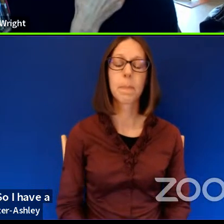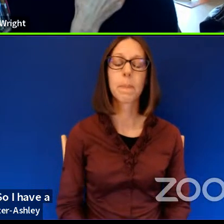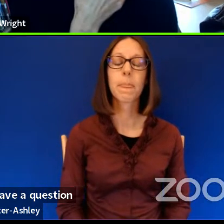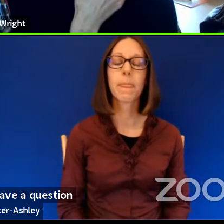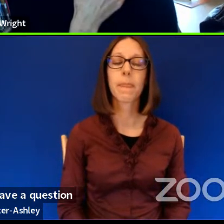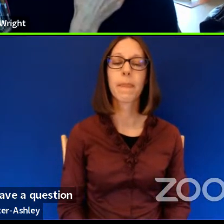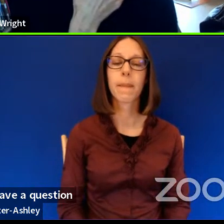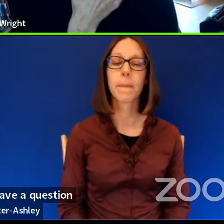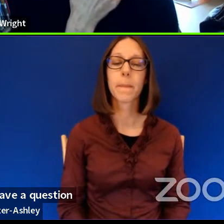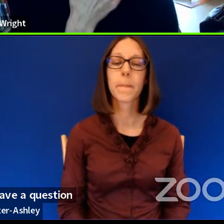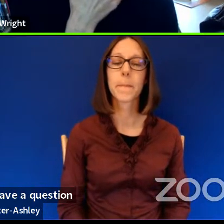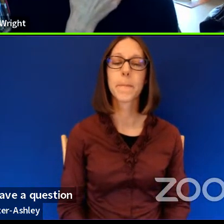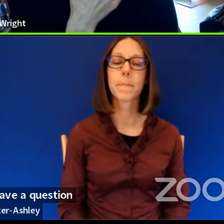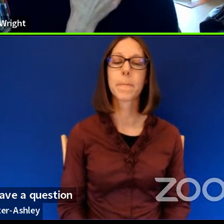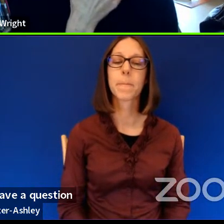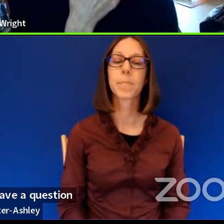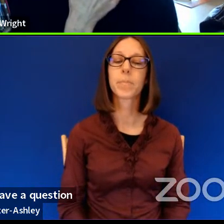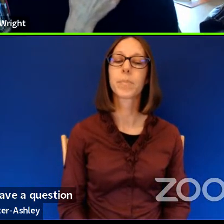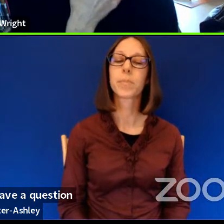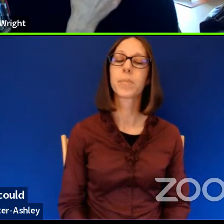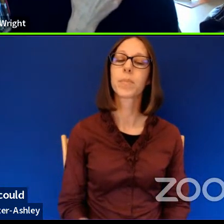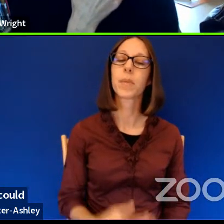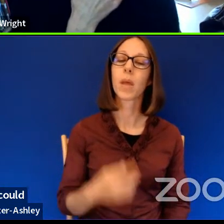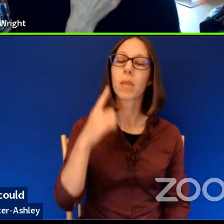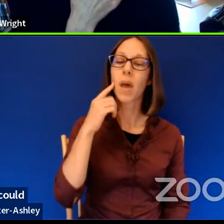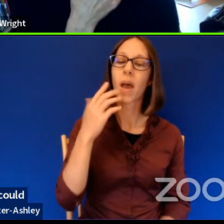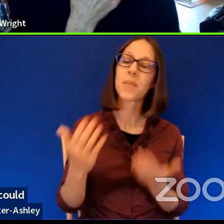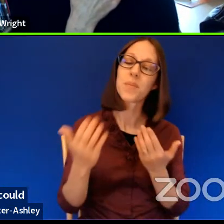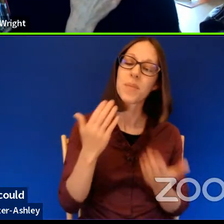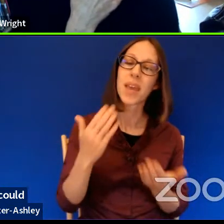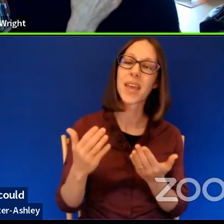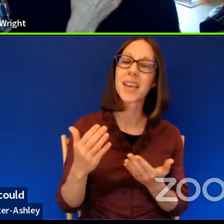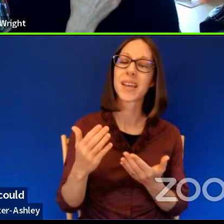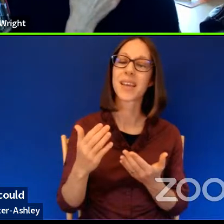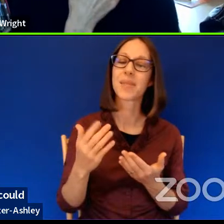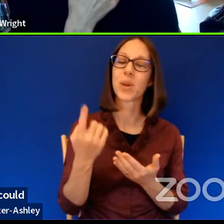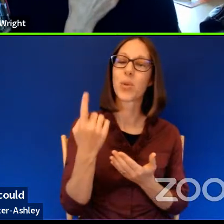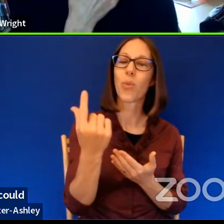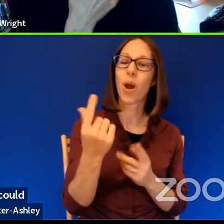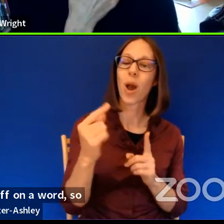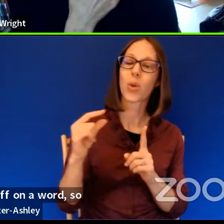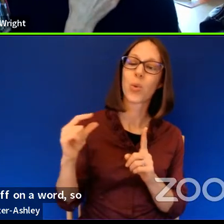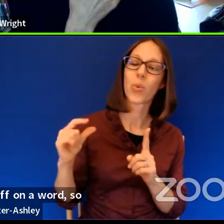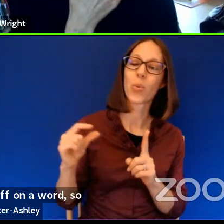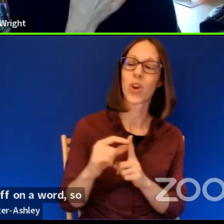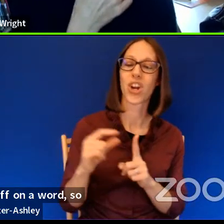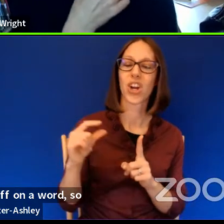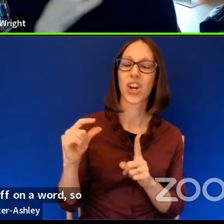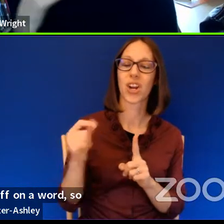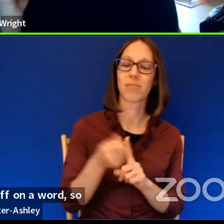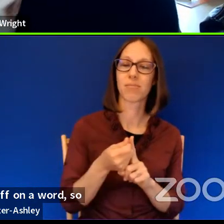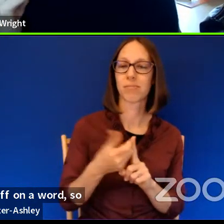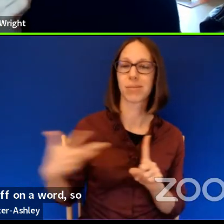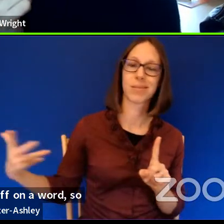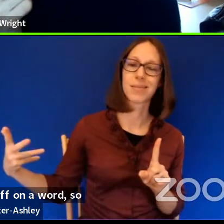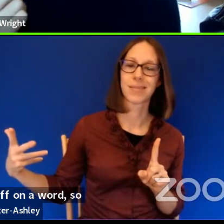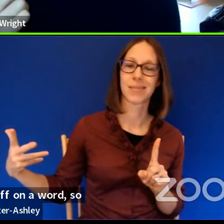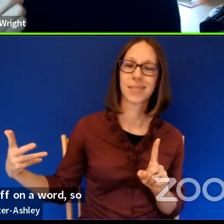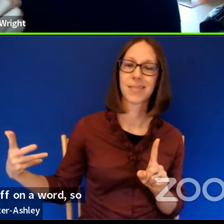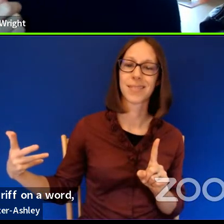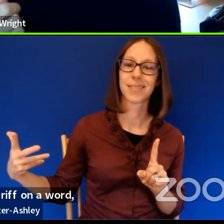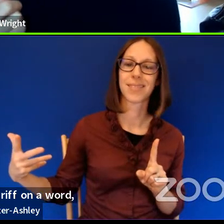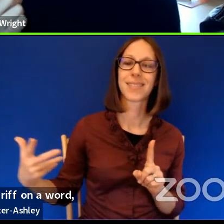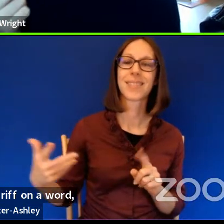I thought maybe if you could just riff on a word. So one of the other things in your, in,